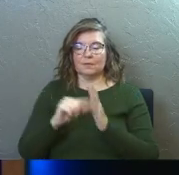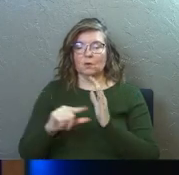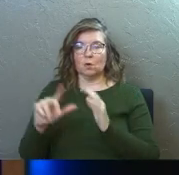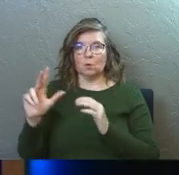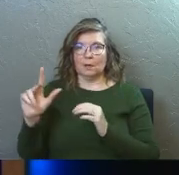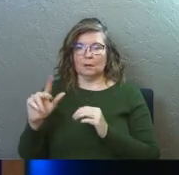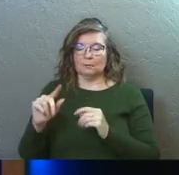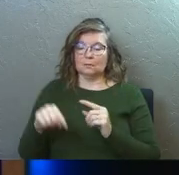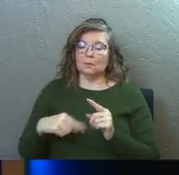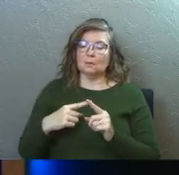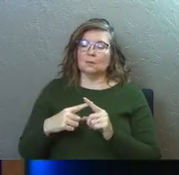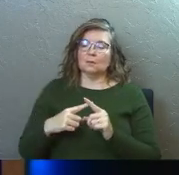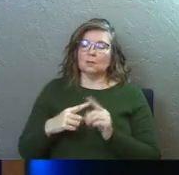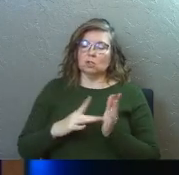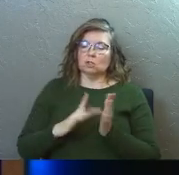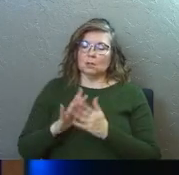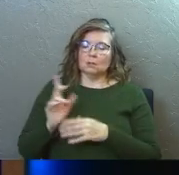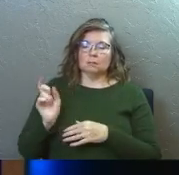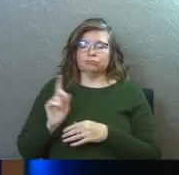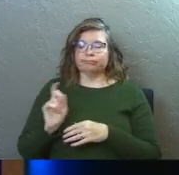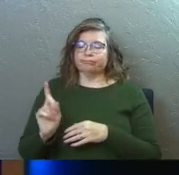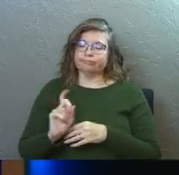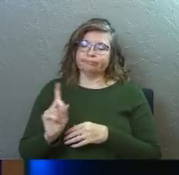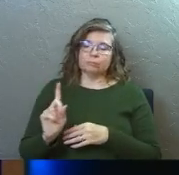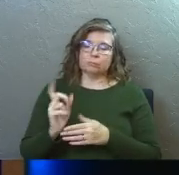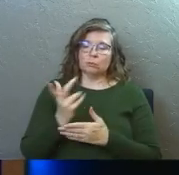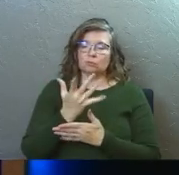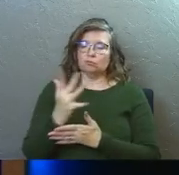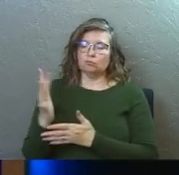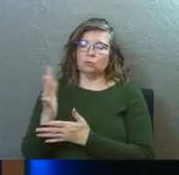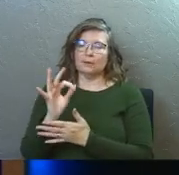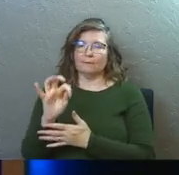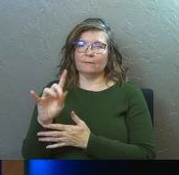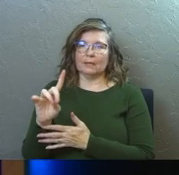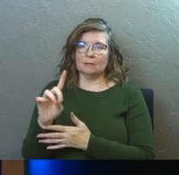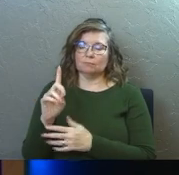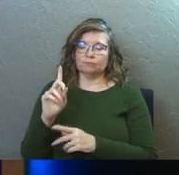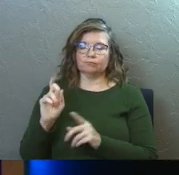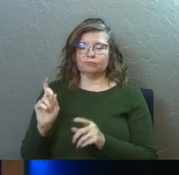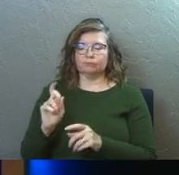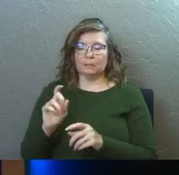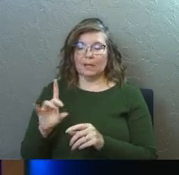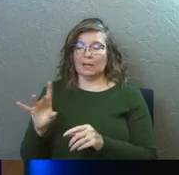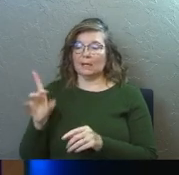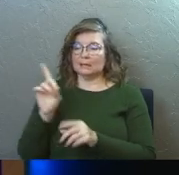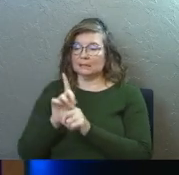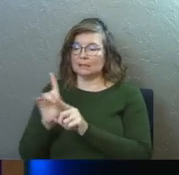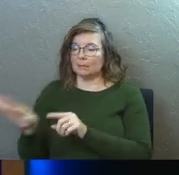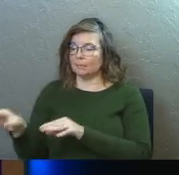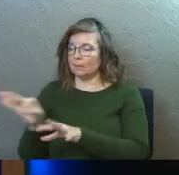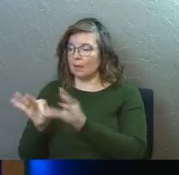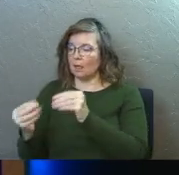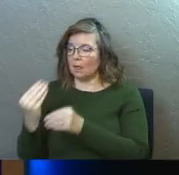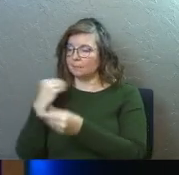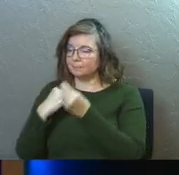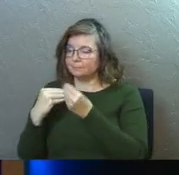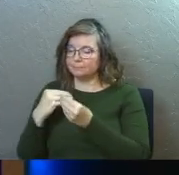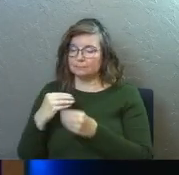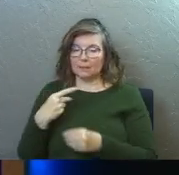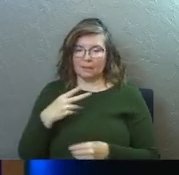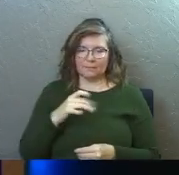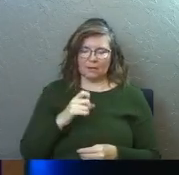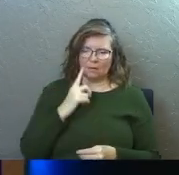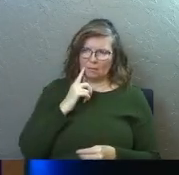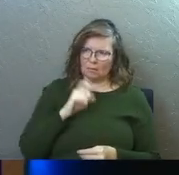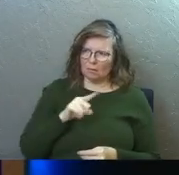23, one Sabbath, Jesus was going through the grain fields, and as they made their way, his disciples began to pluck the heads of grain. And the